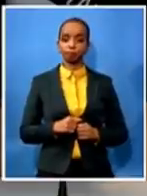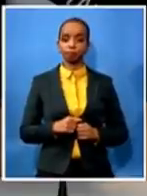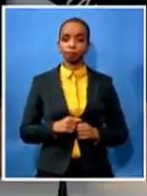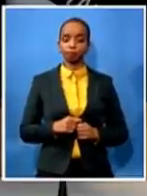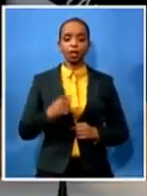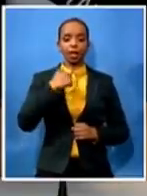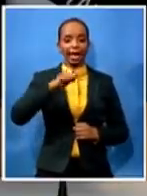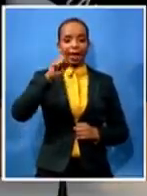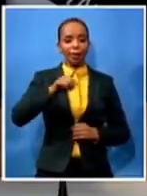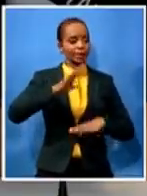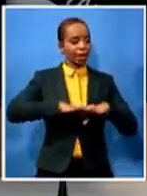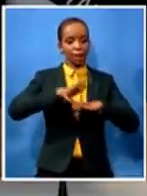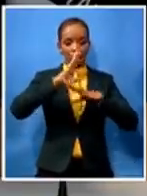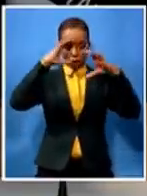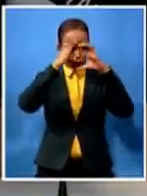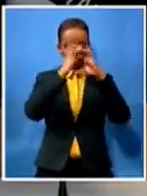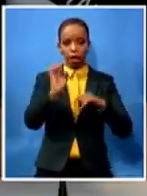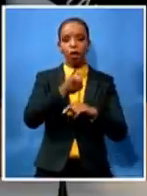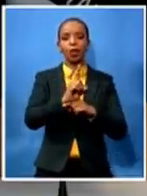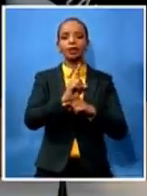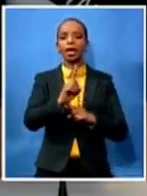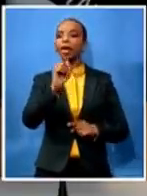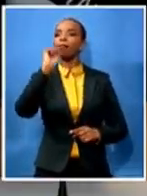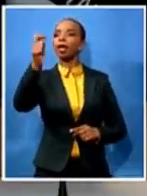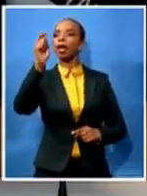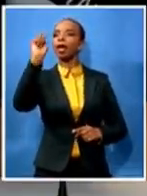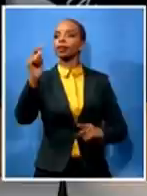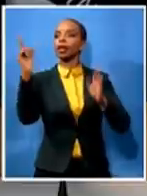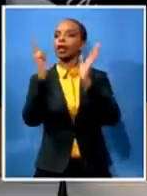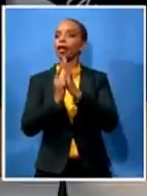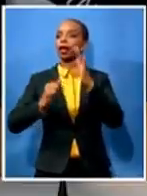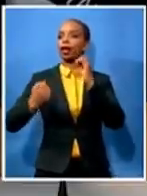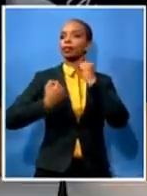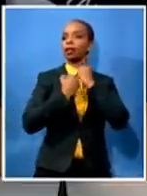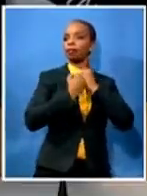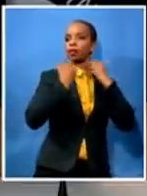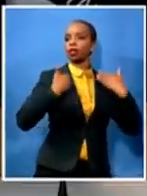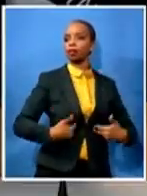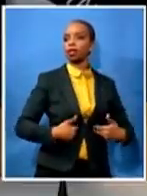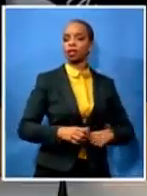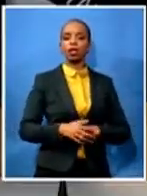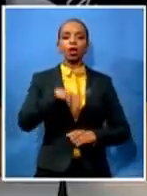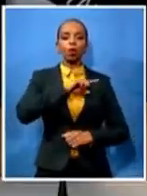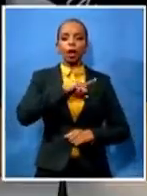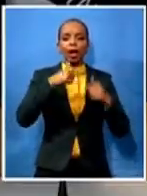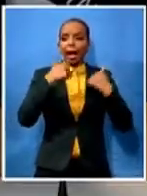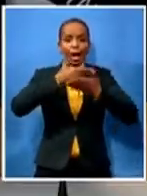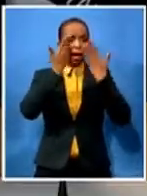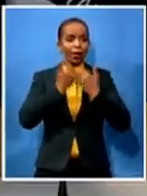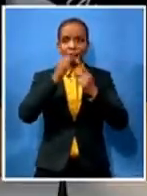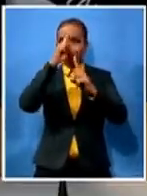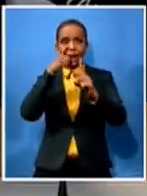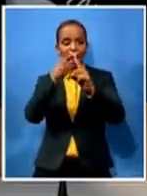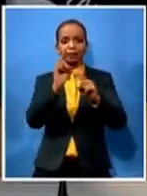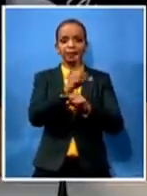paying legal support because i don't know what the intentions are but i'm here